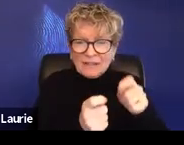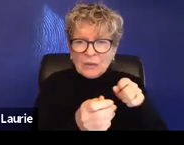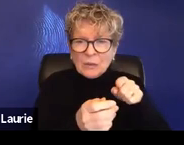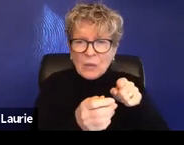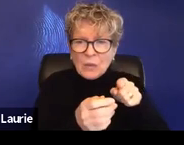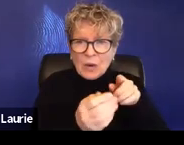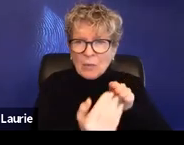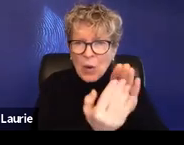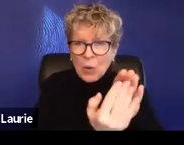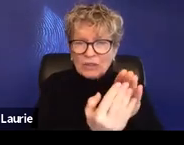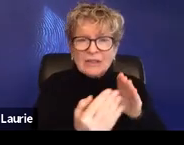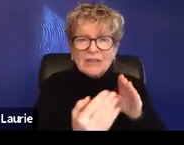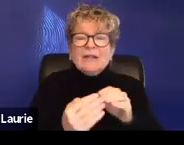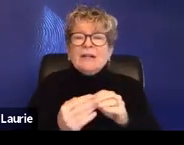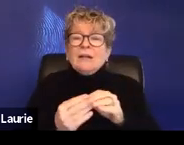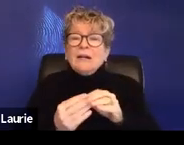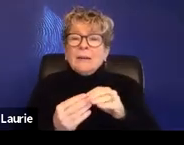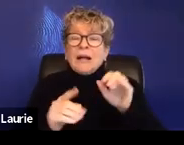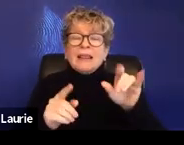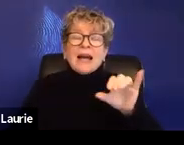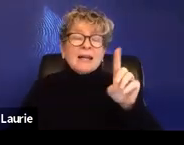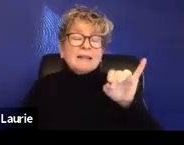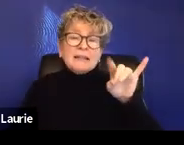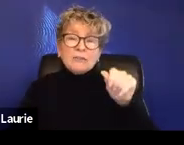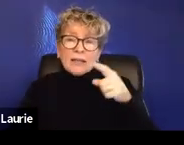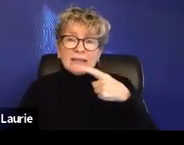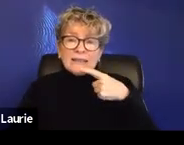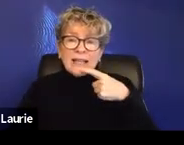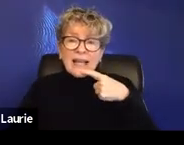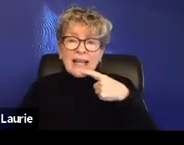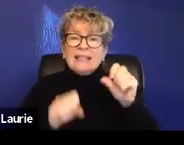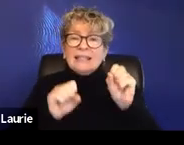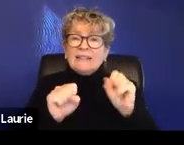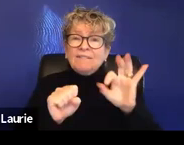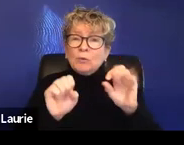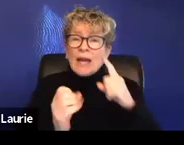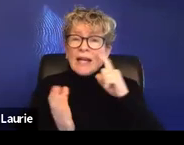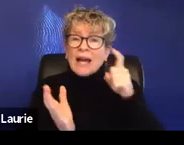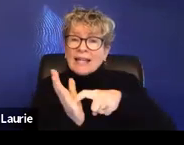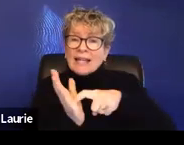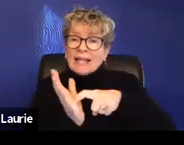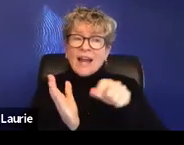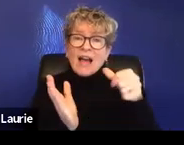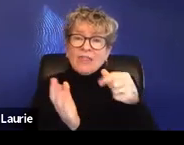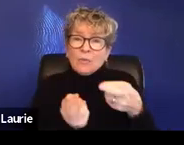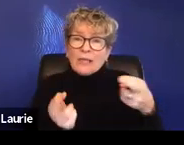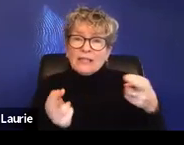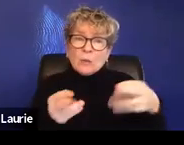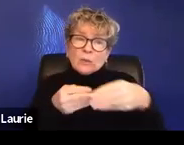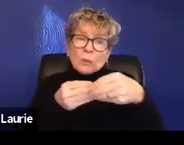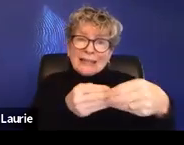directly. But like Deidre said, even being able to identify resources and direct a survivor can really make a difference.